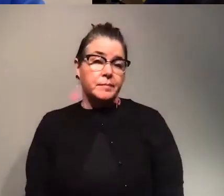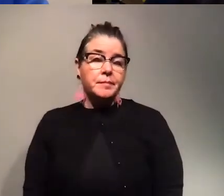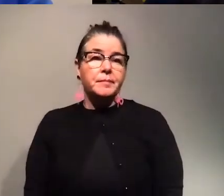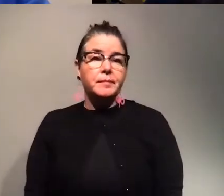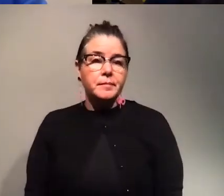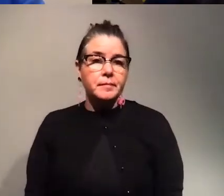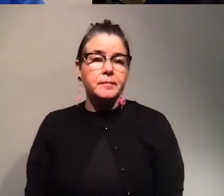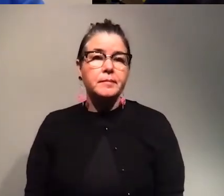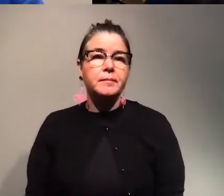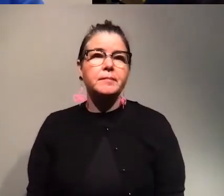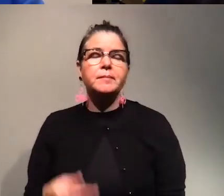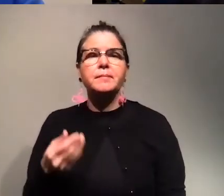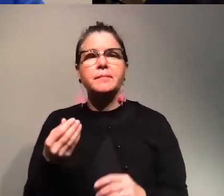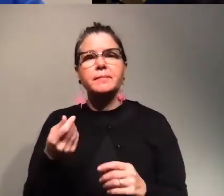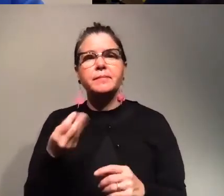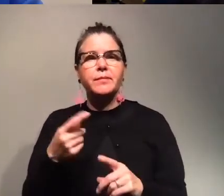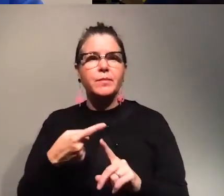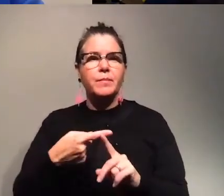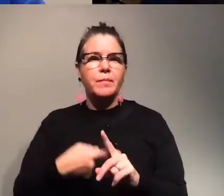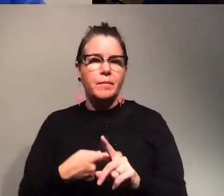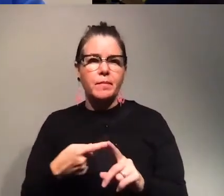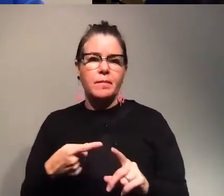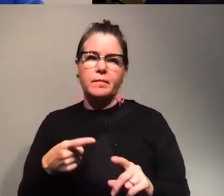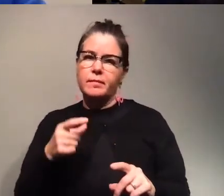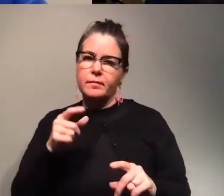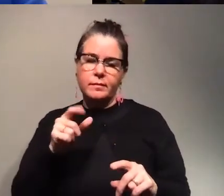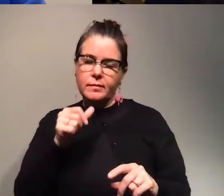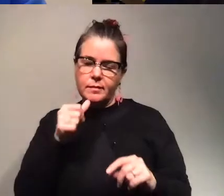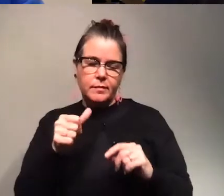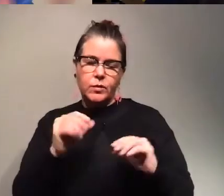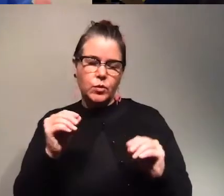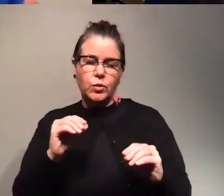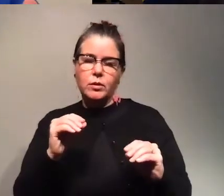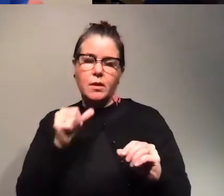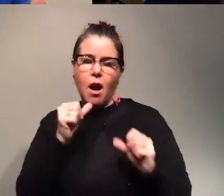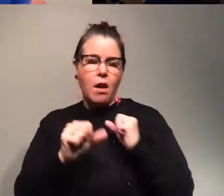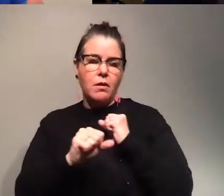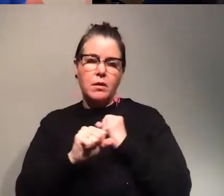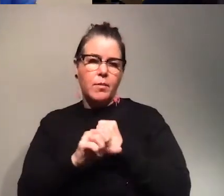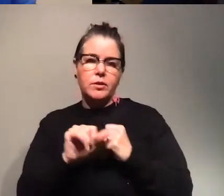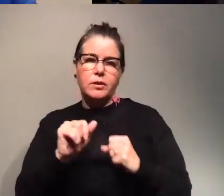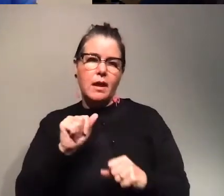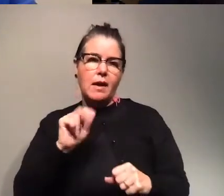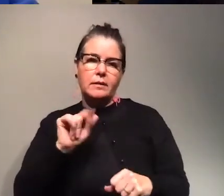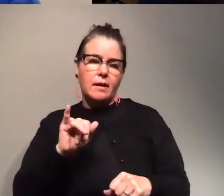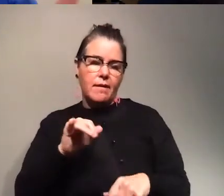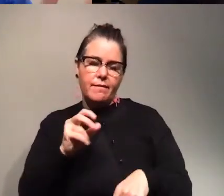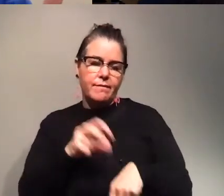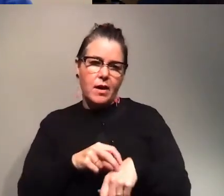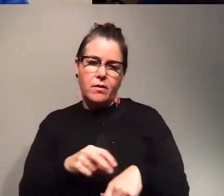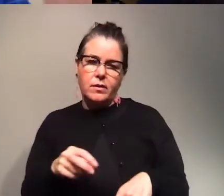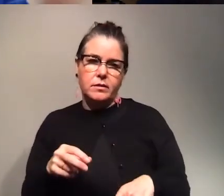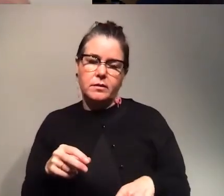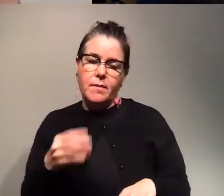humans for plants they are not non-commercial antivirals so the best way just like any viral disease